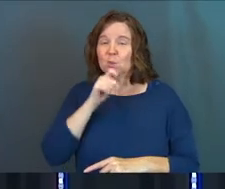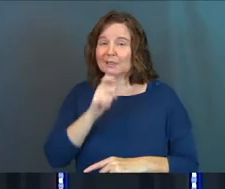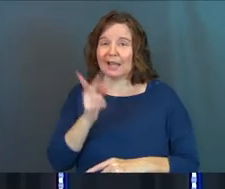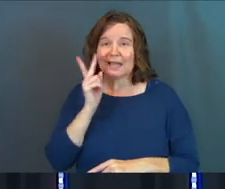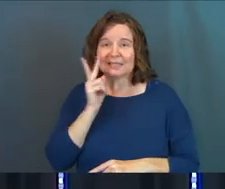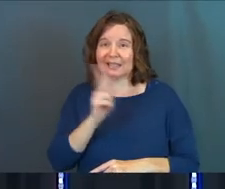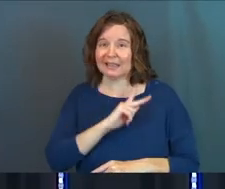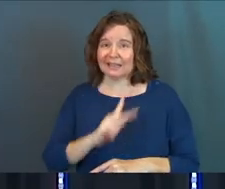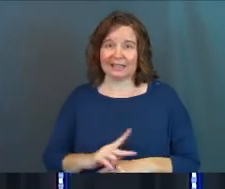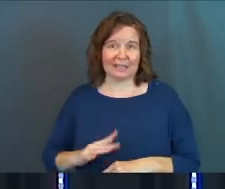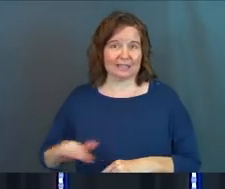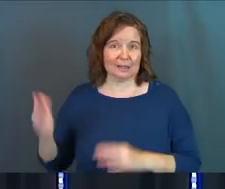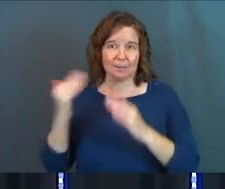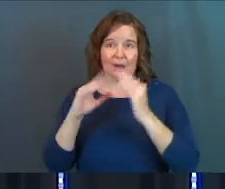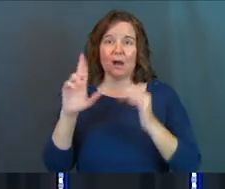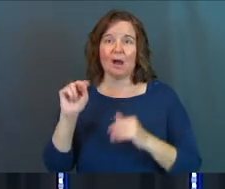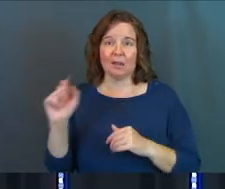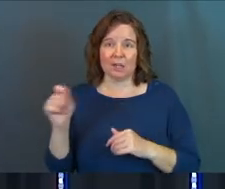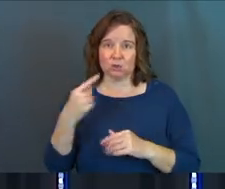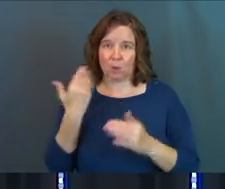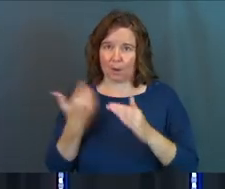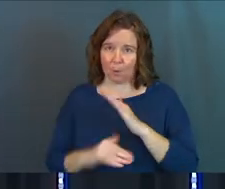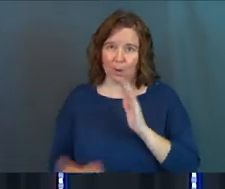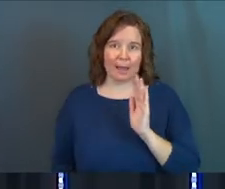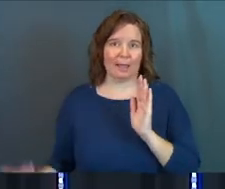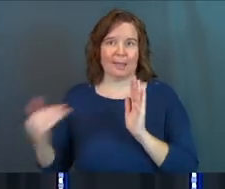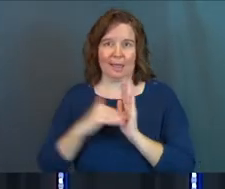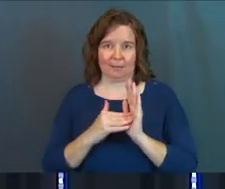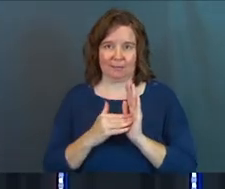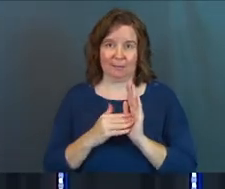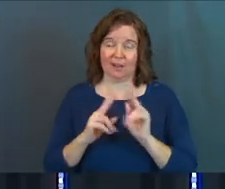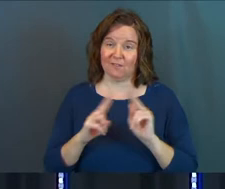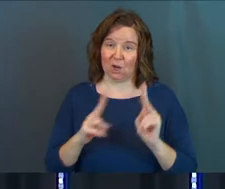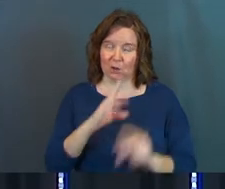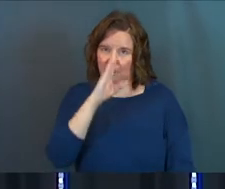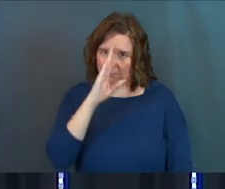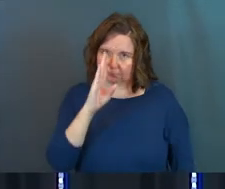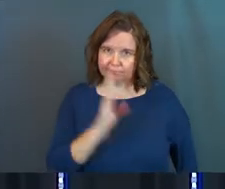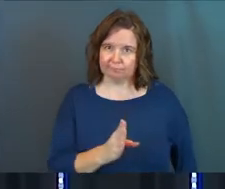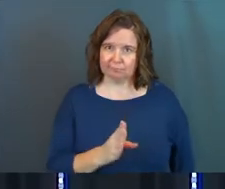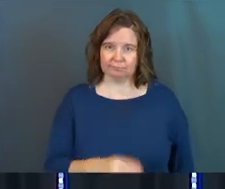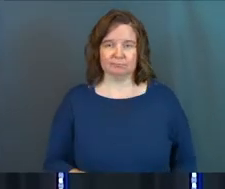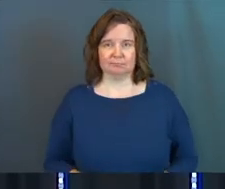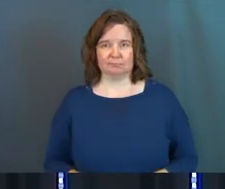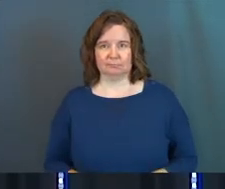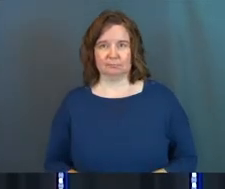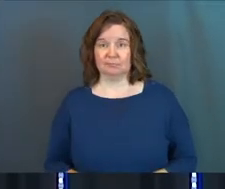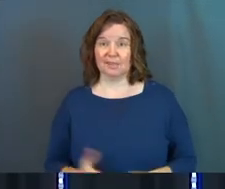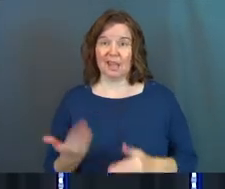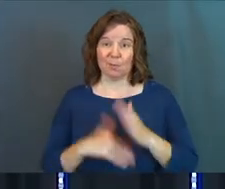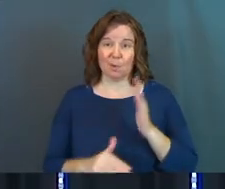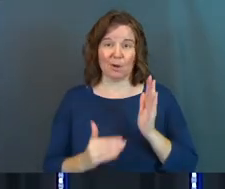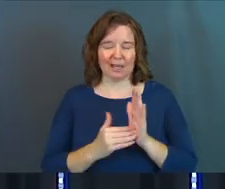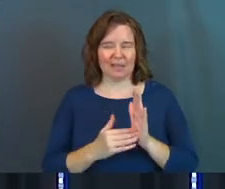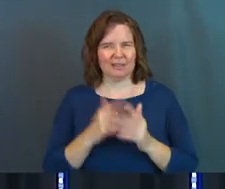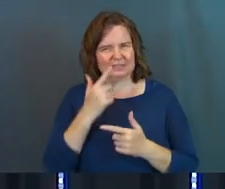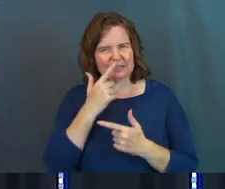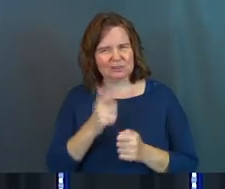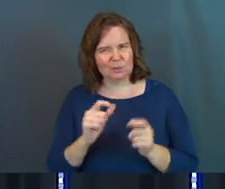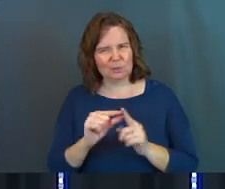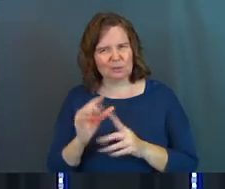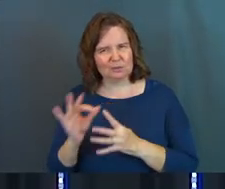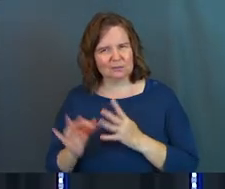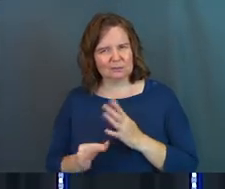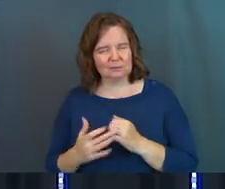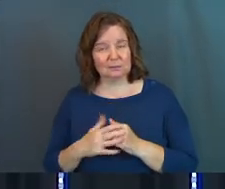not see the kingdom unless you're born again. Very confrontational. And born again, isn't that interesting?